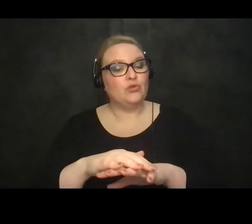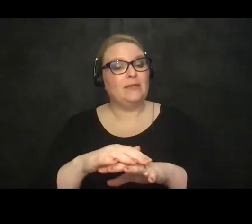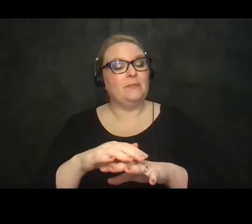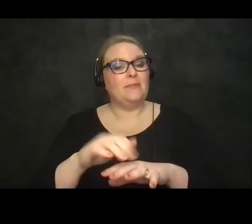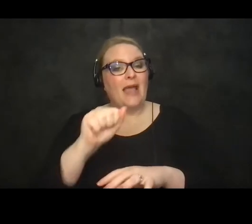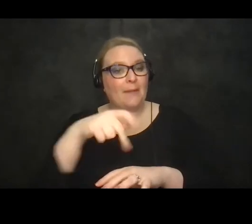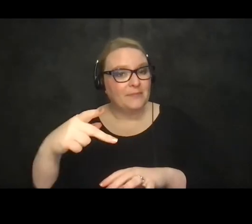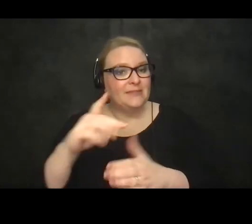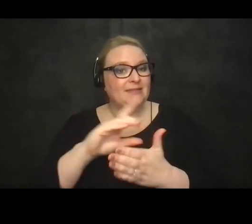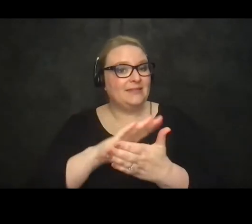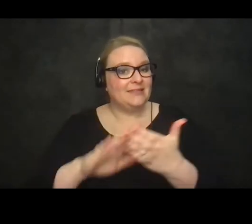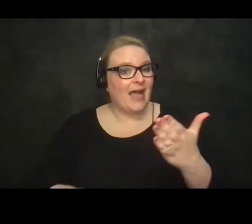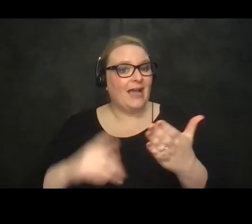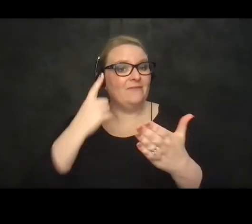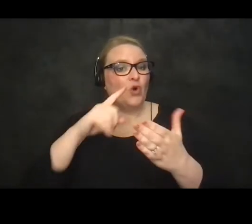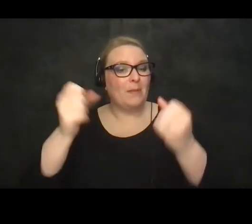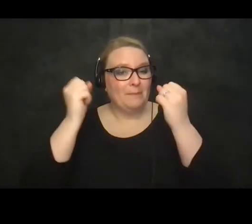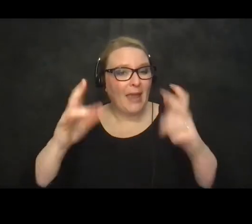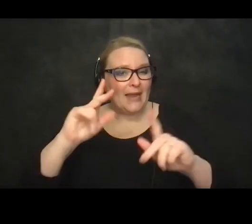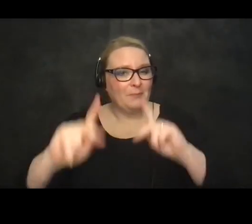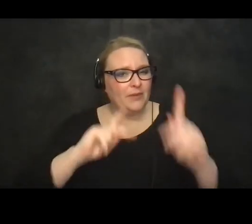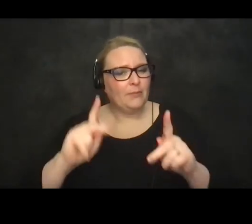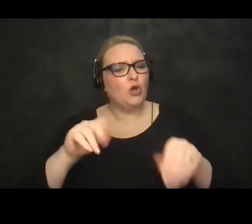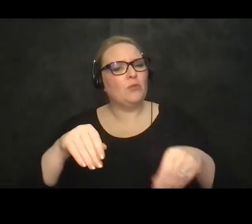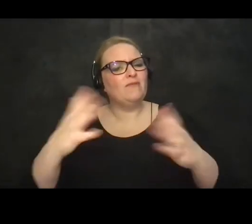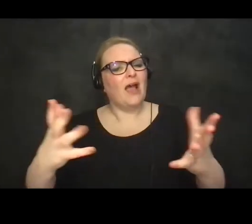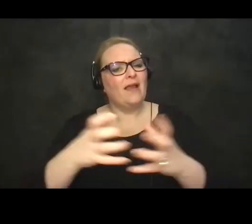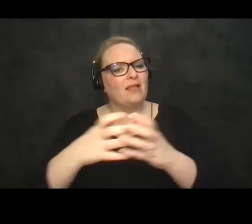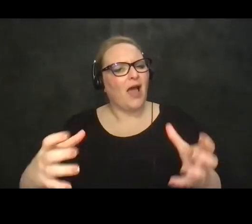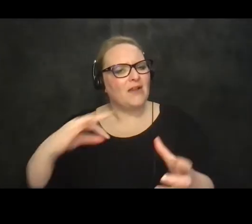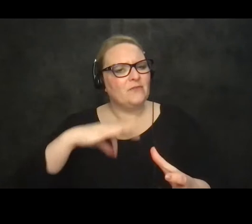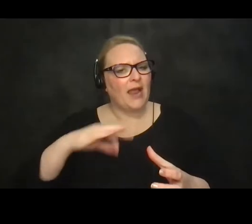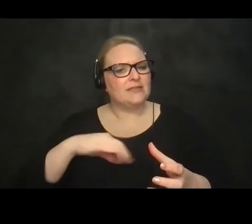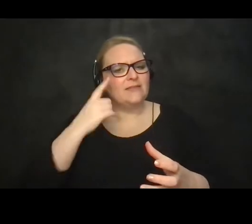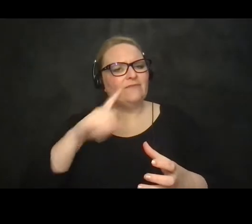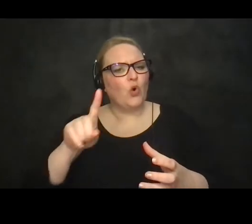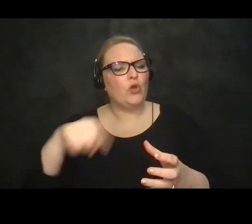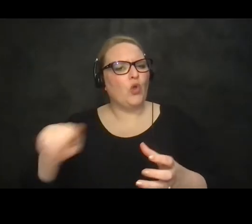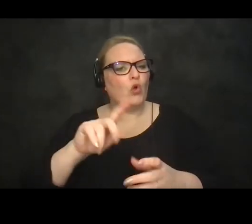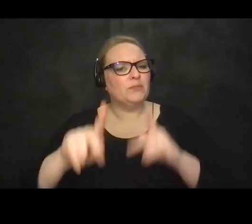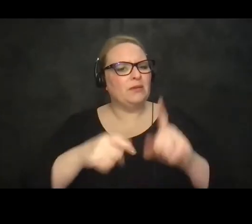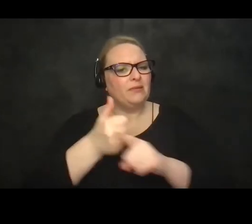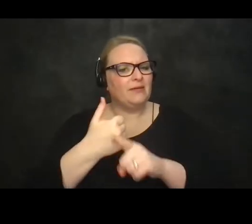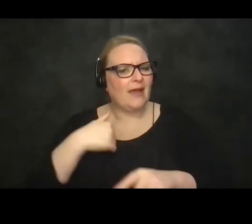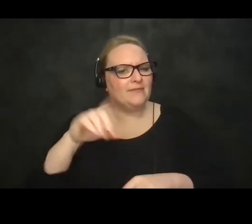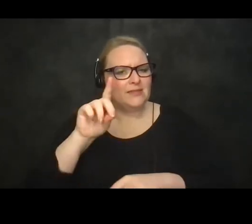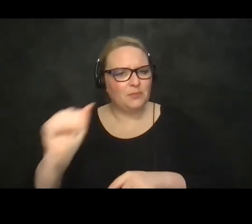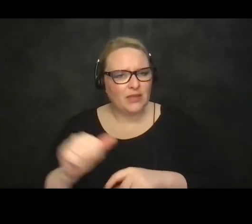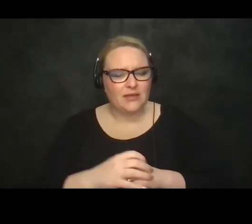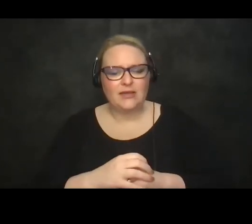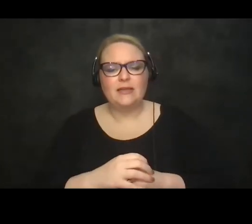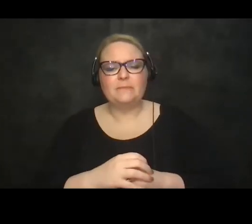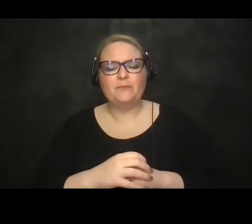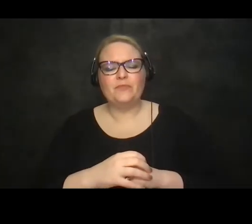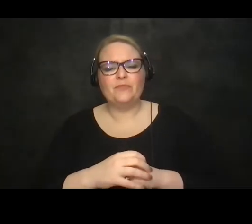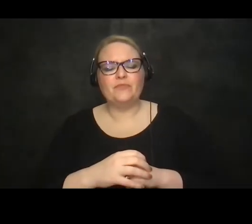for the whole population offering significant benefits to those with disabilities so everything